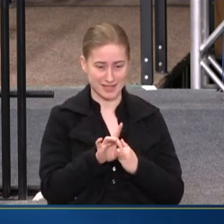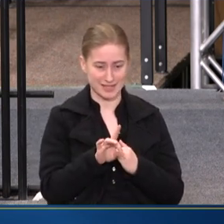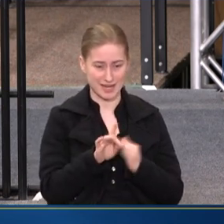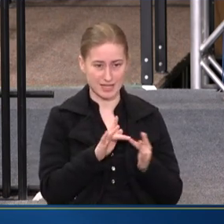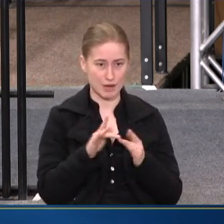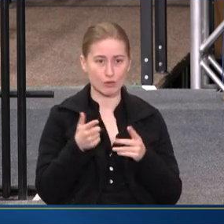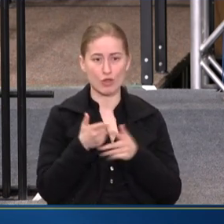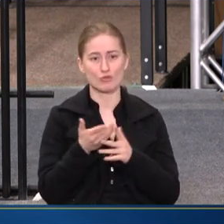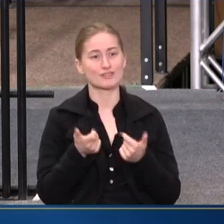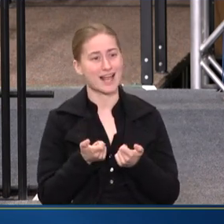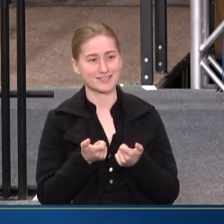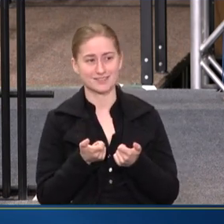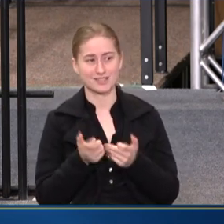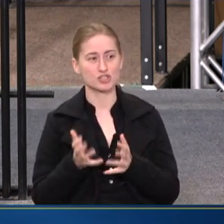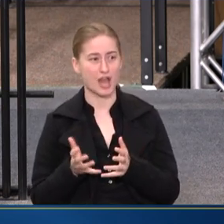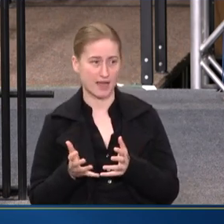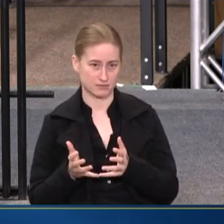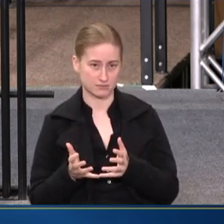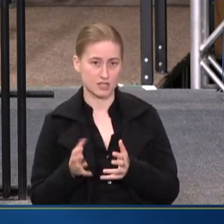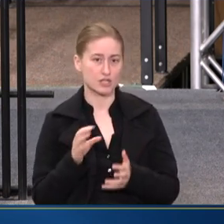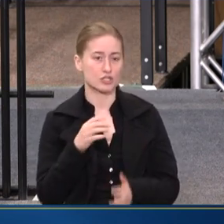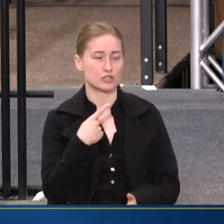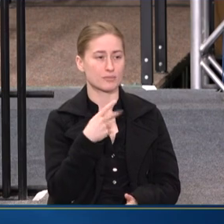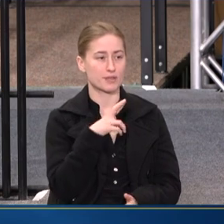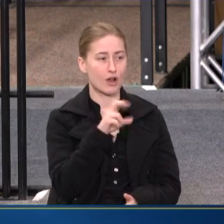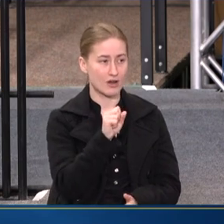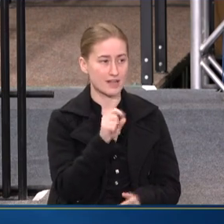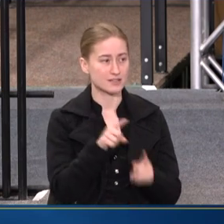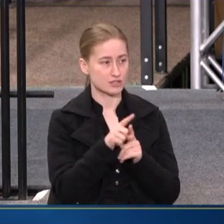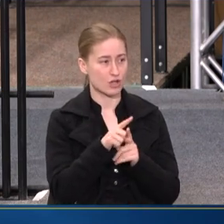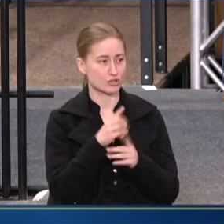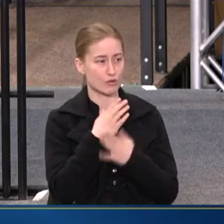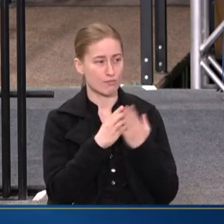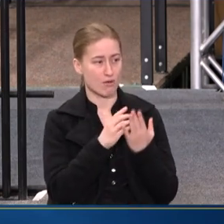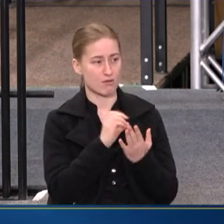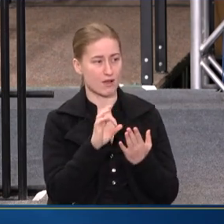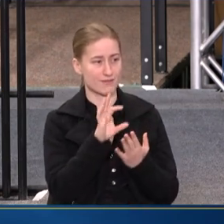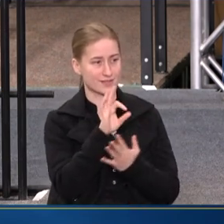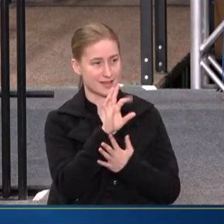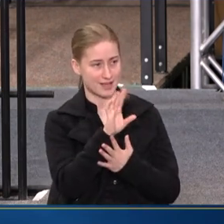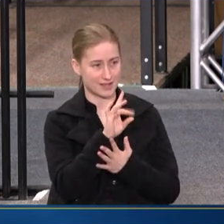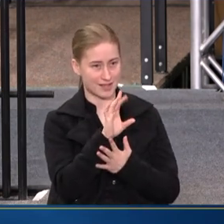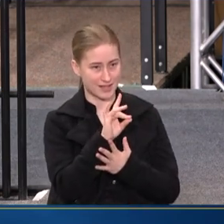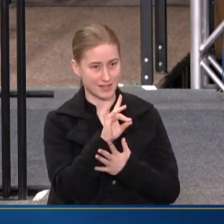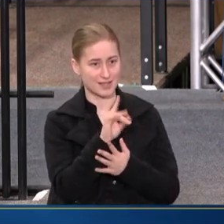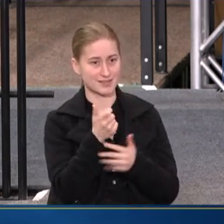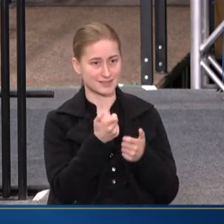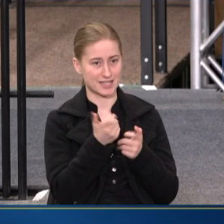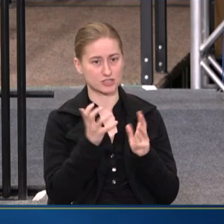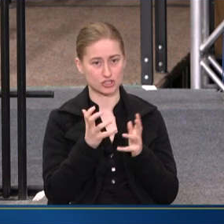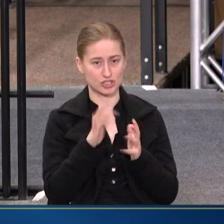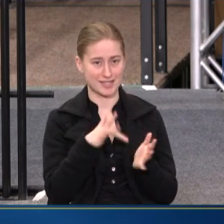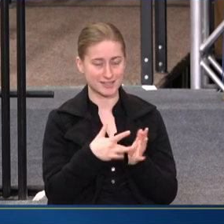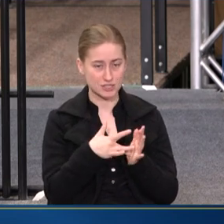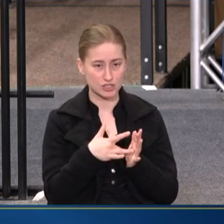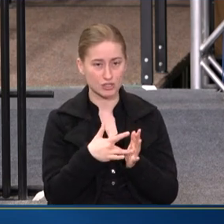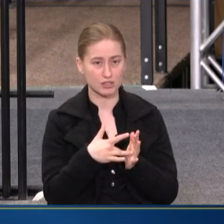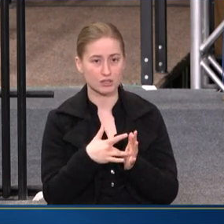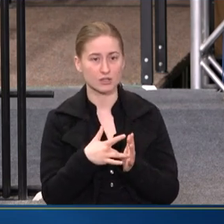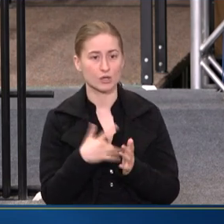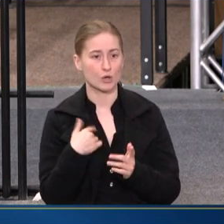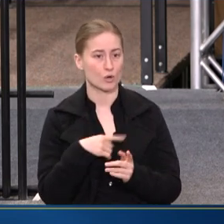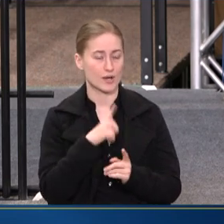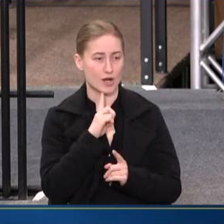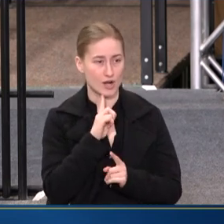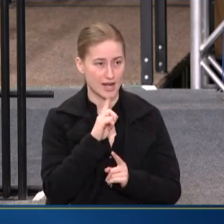NETWORK THROUGH TEXT AND CHAT. SO PRS IS ALSO PART OF THE 988 TEXT AND CHAT CENTER. WE'RE